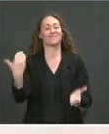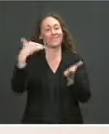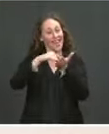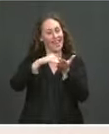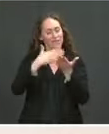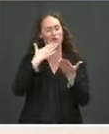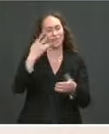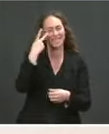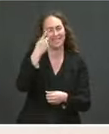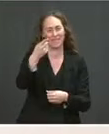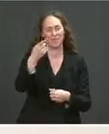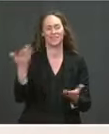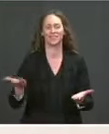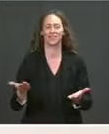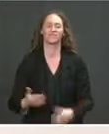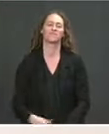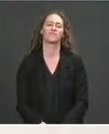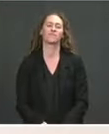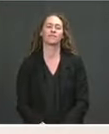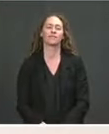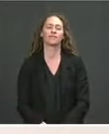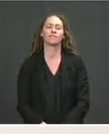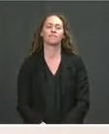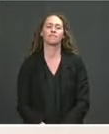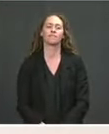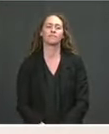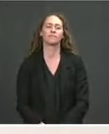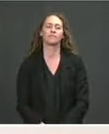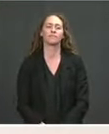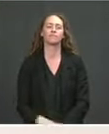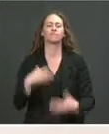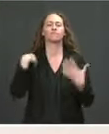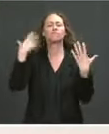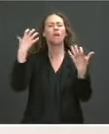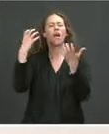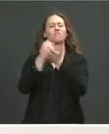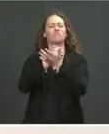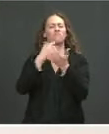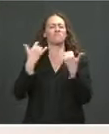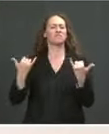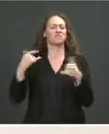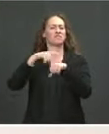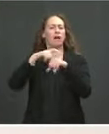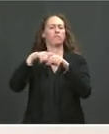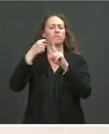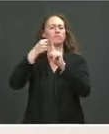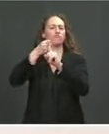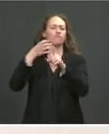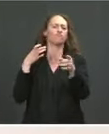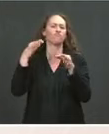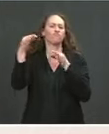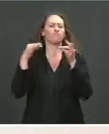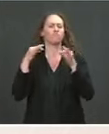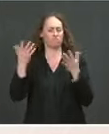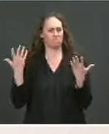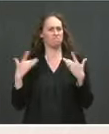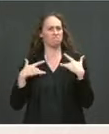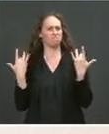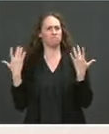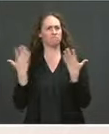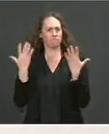I wanted to just provide a little bit of context around, in particular, capital gains taxes.